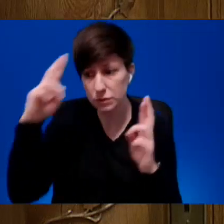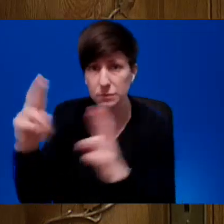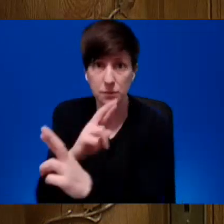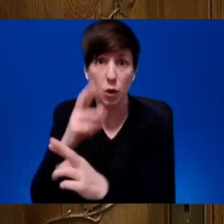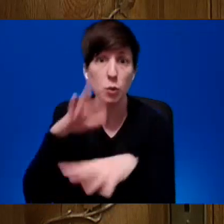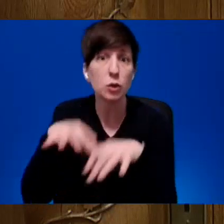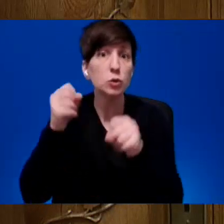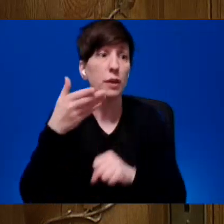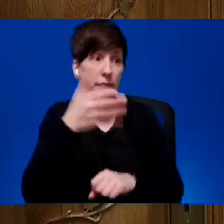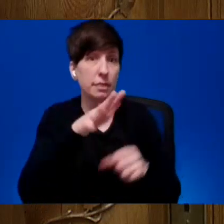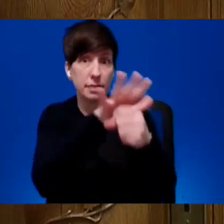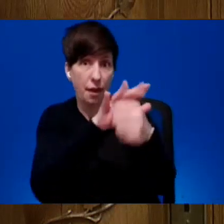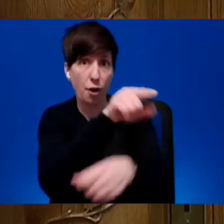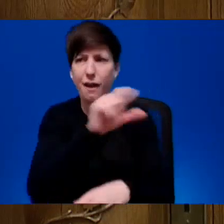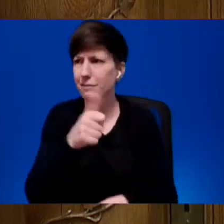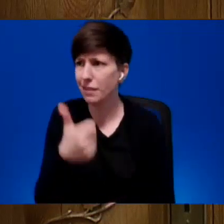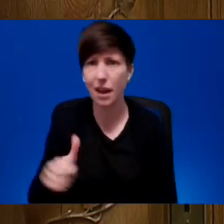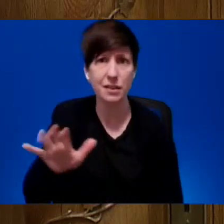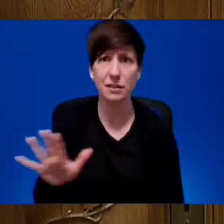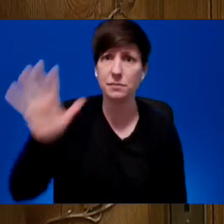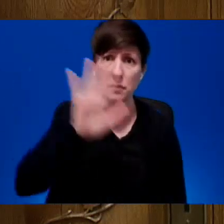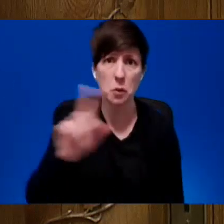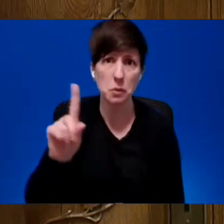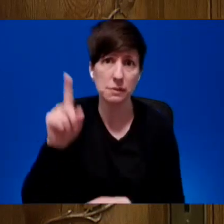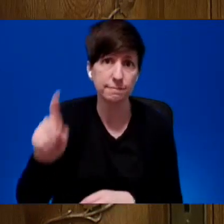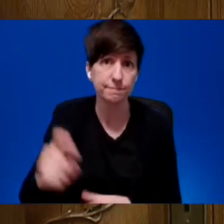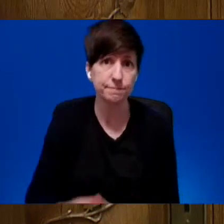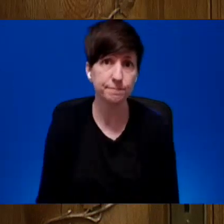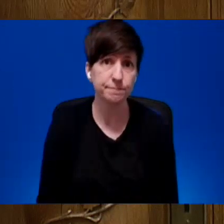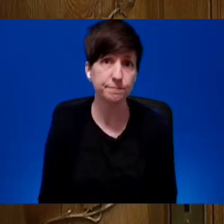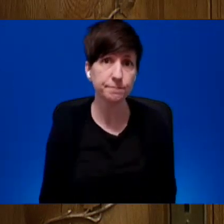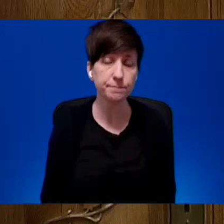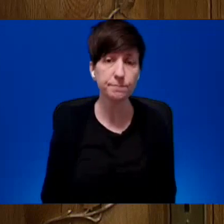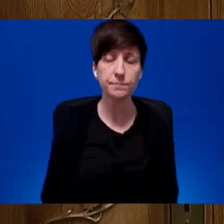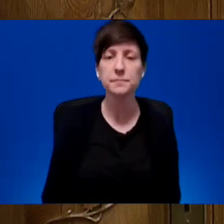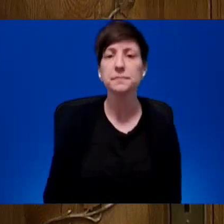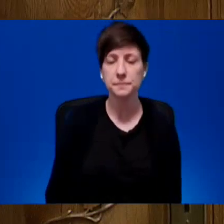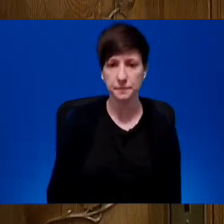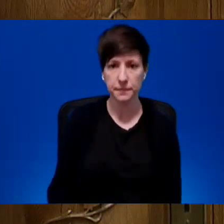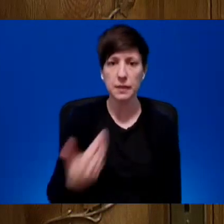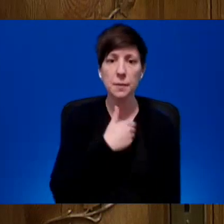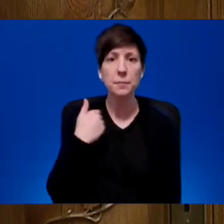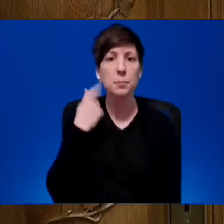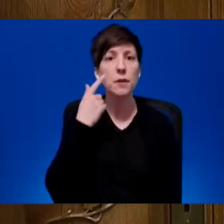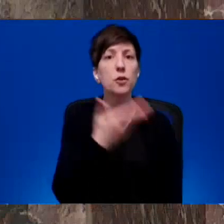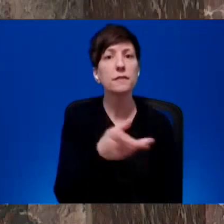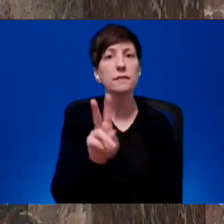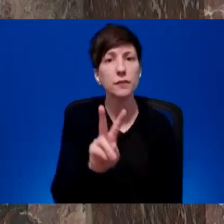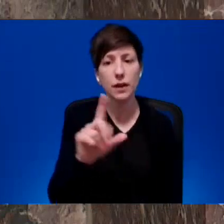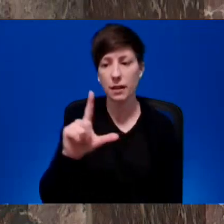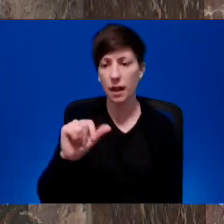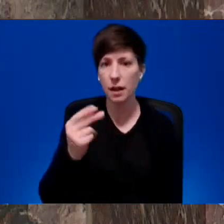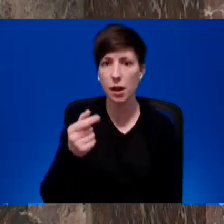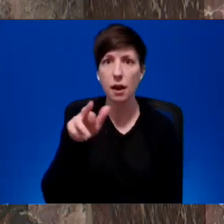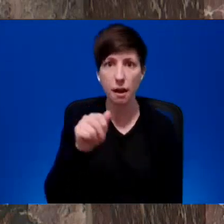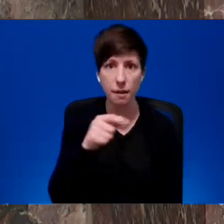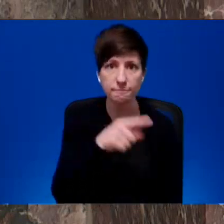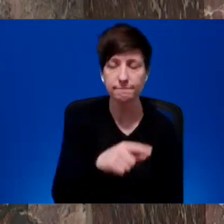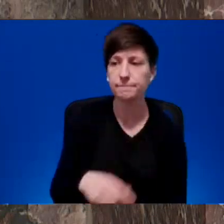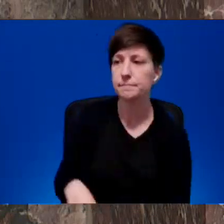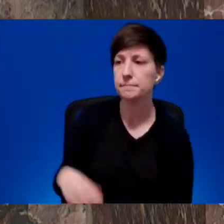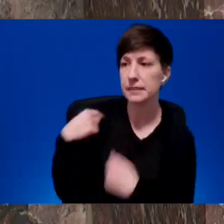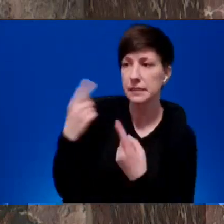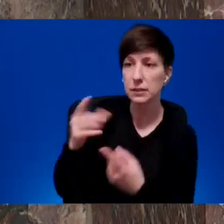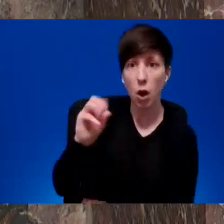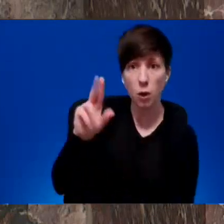Member for Vancouver Langara. Thank you, Mr. Speaker. Since the terrorist attack by Hamas on October 7th, I have